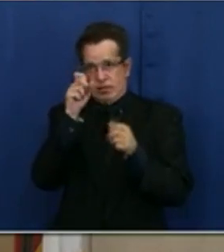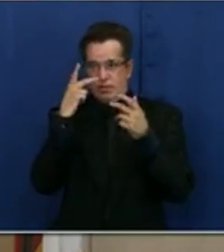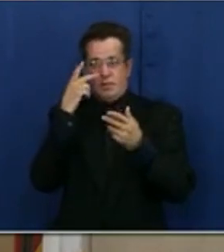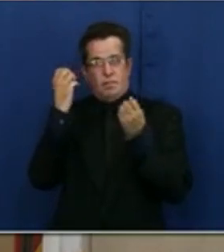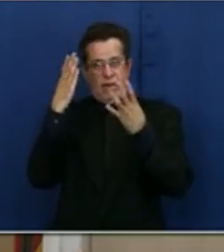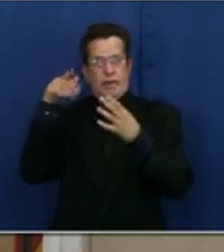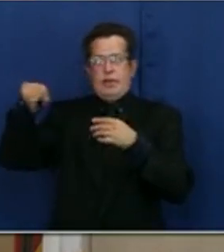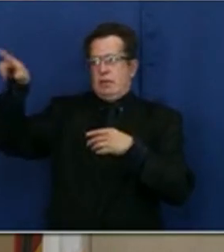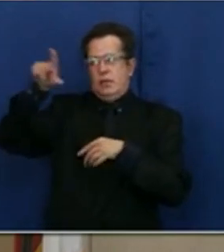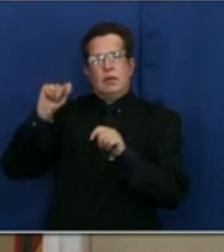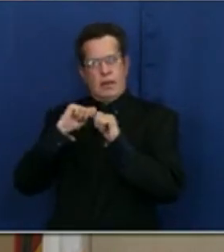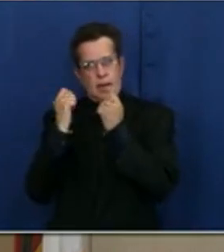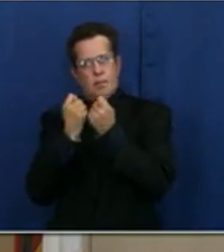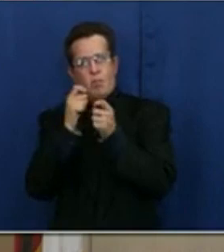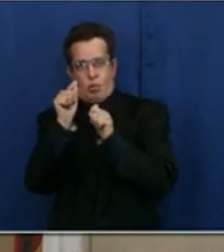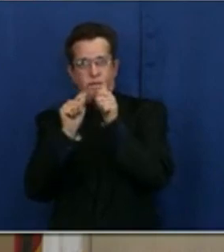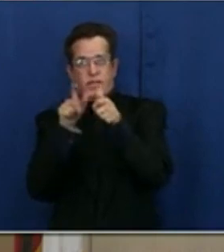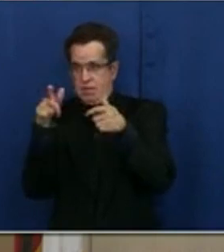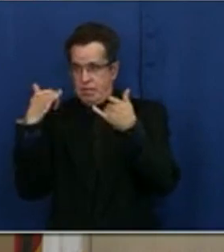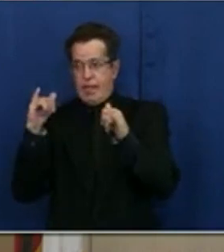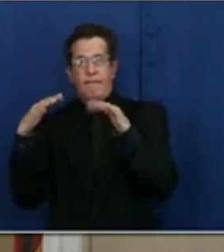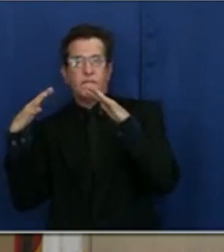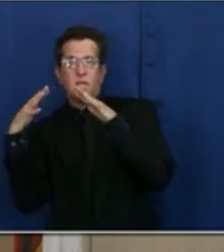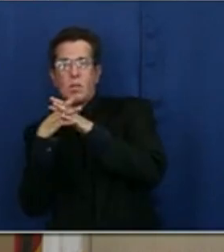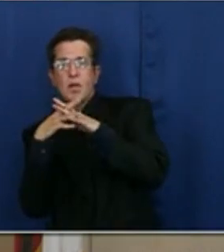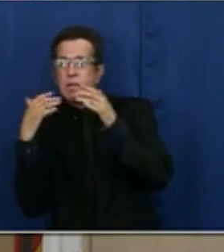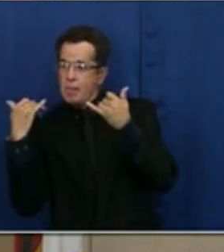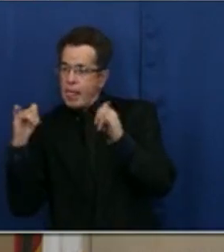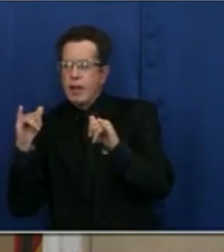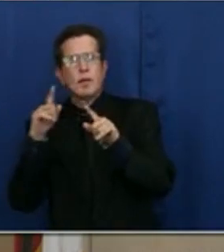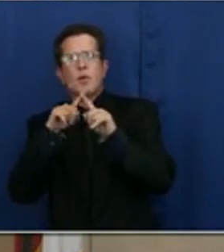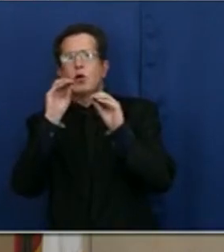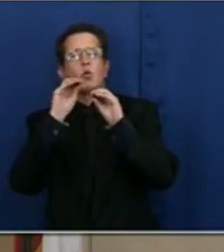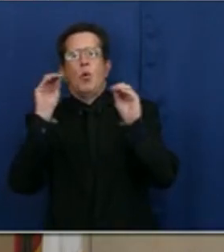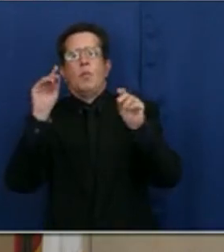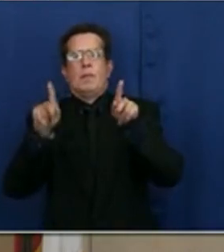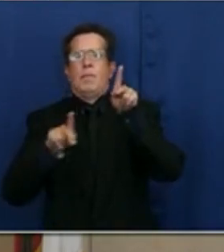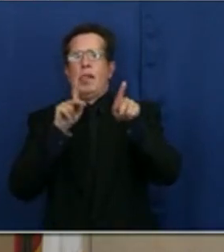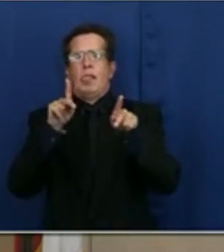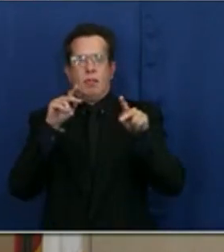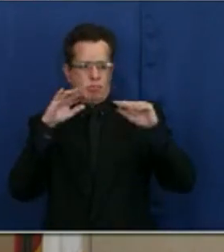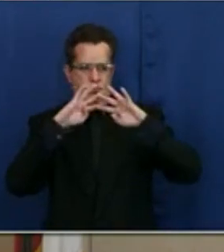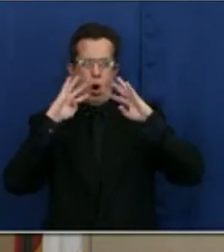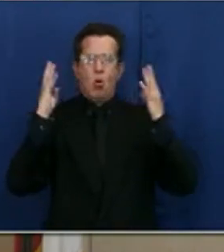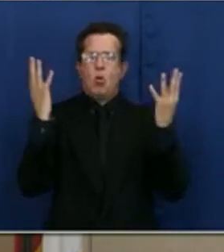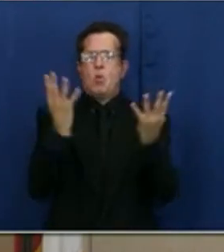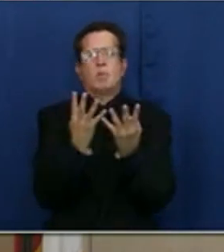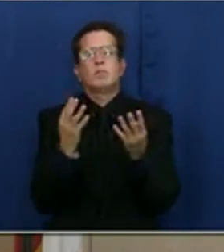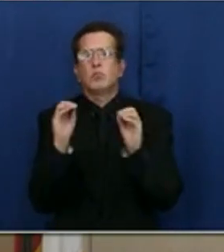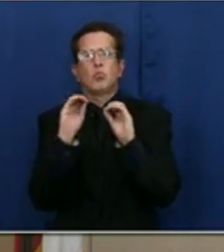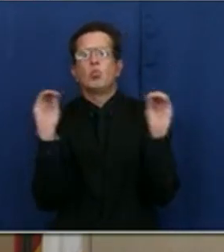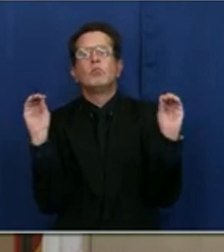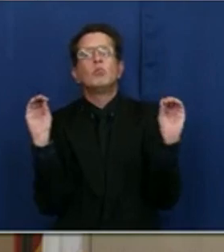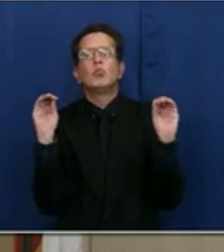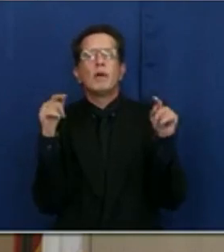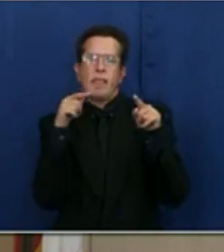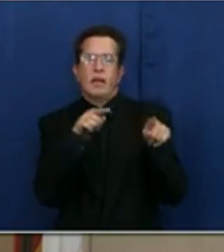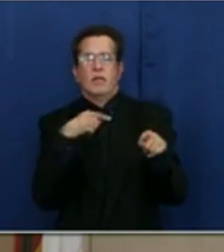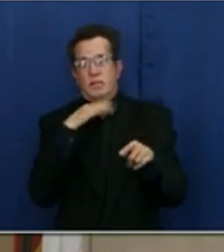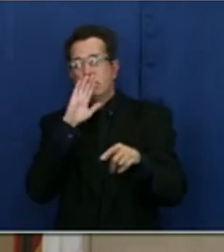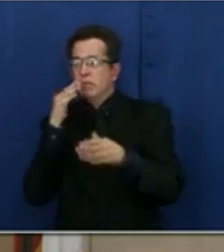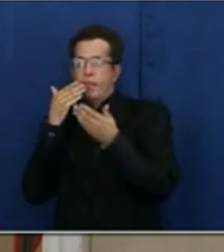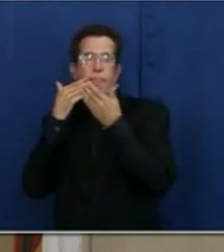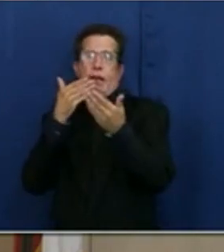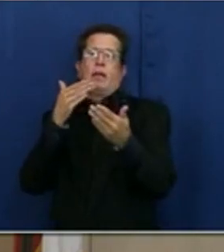sports teams perform, but there is no crowd. So again, I support the guidance that has been issued in